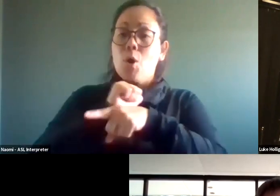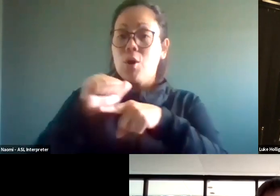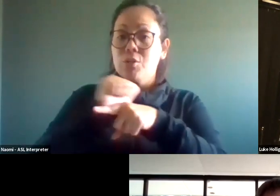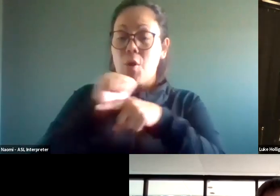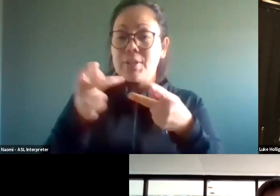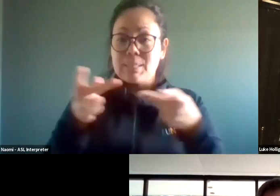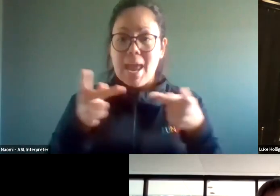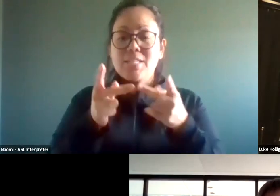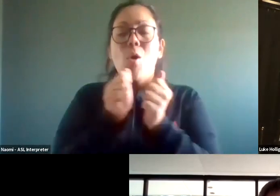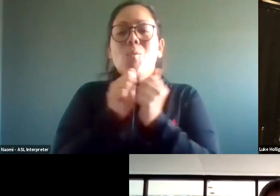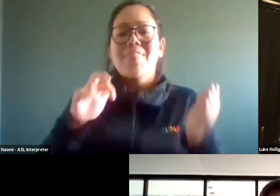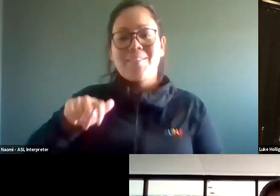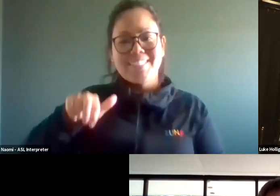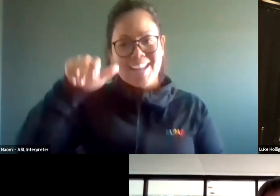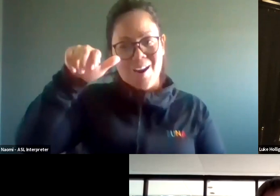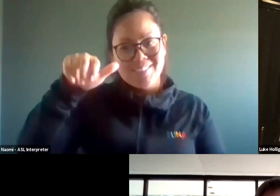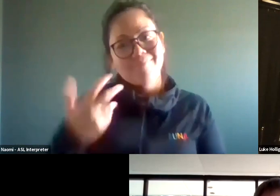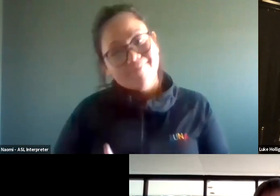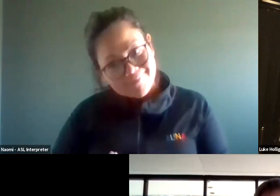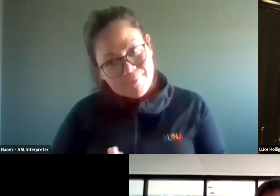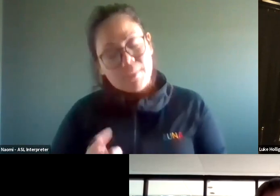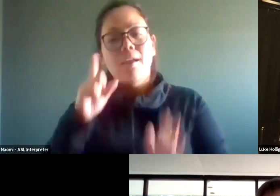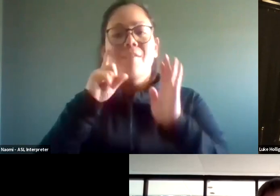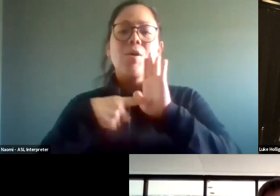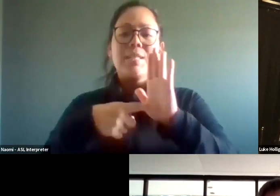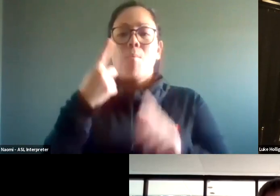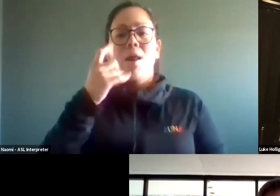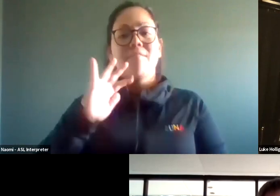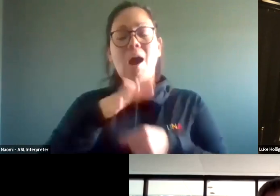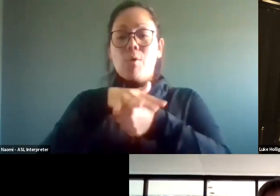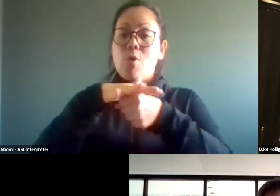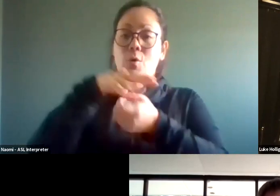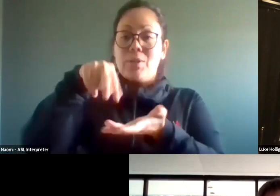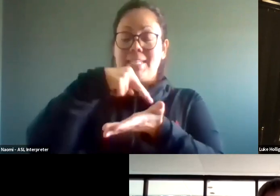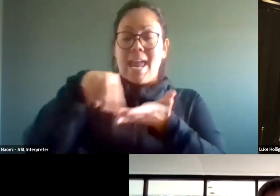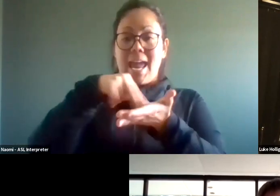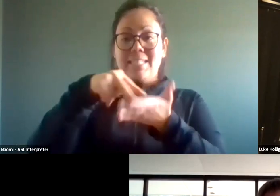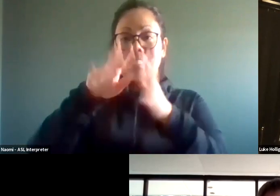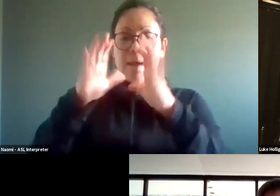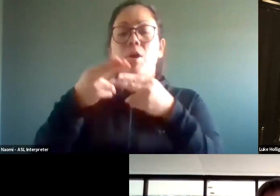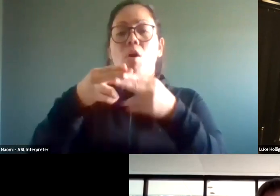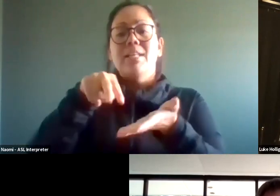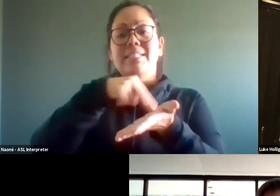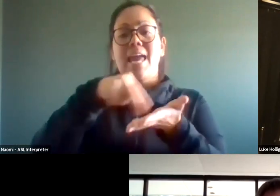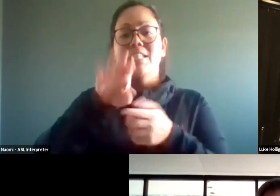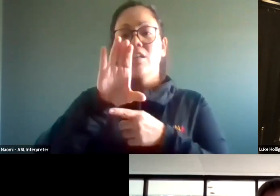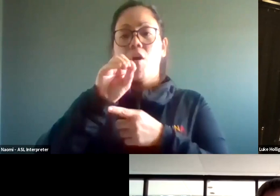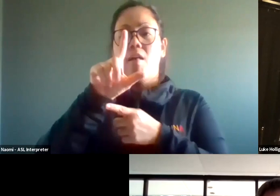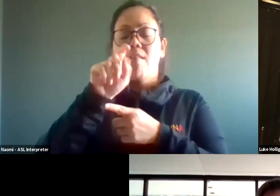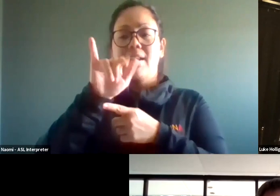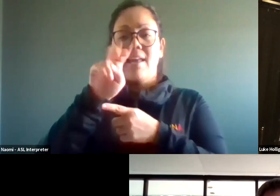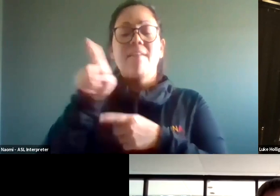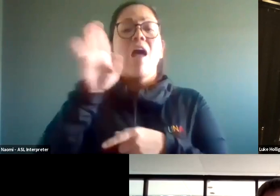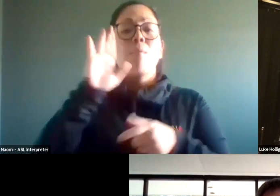without staircases. Um, so for example, one of our local dance companies, the dance collective often will bring guest artists